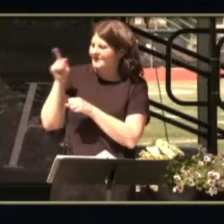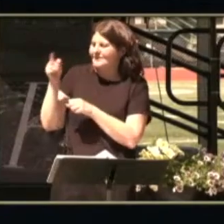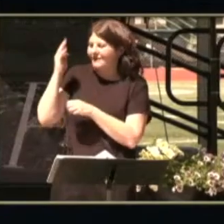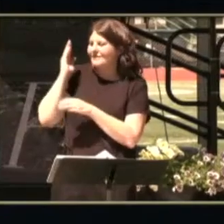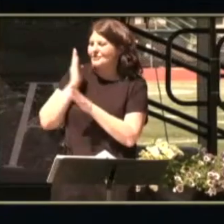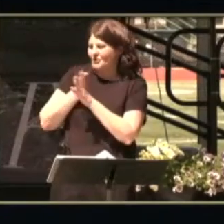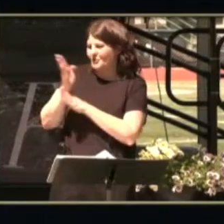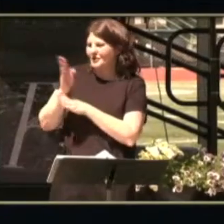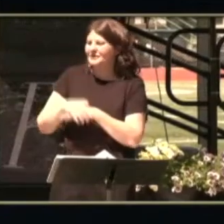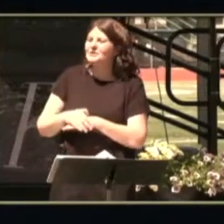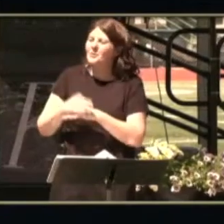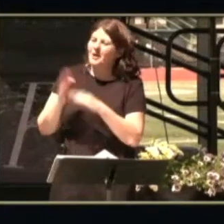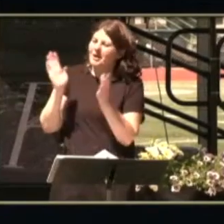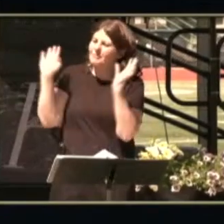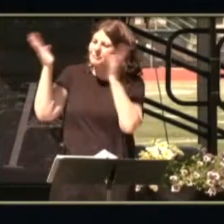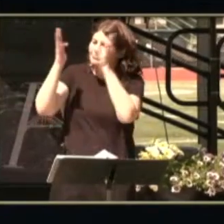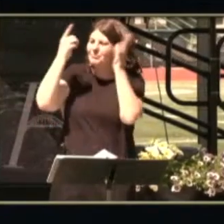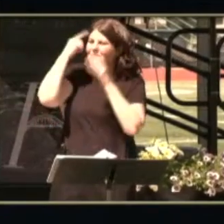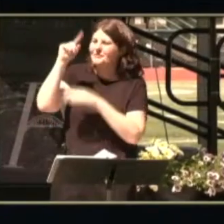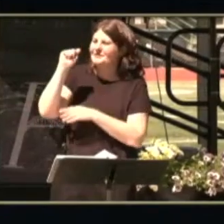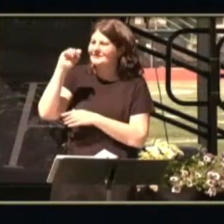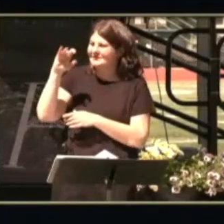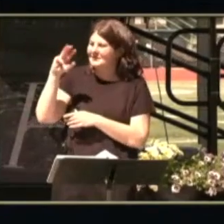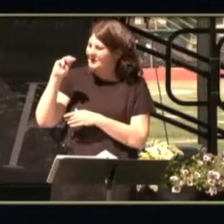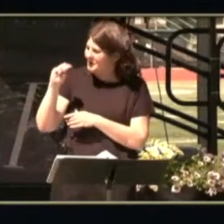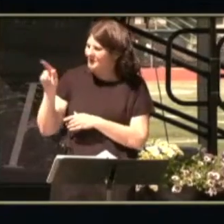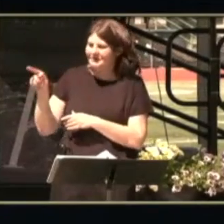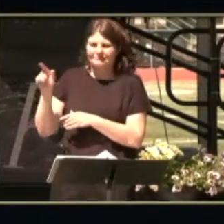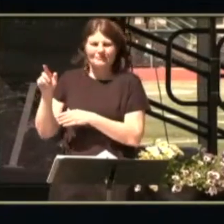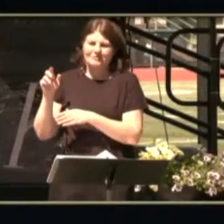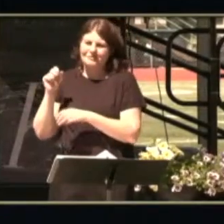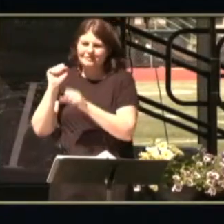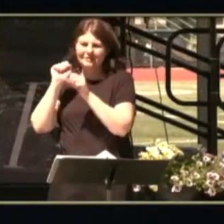let's give a hand for timothy how great a job is he doing